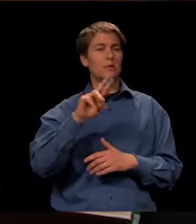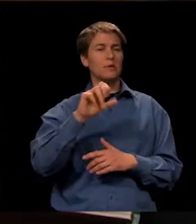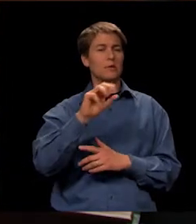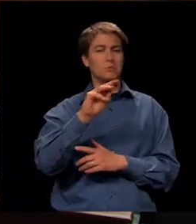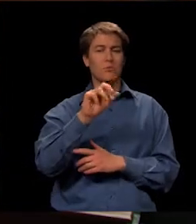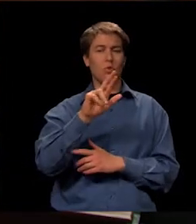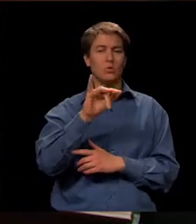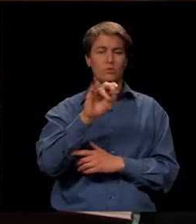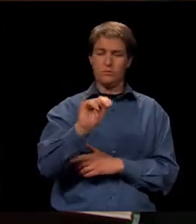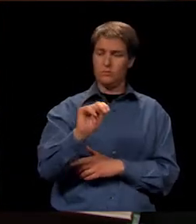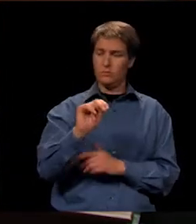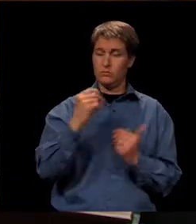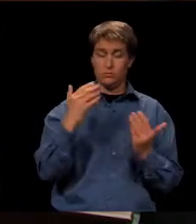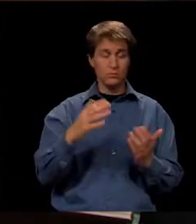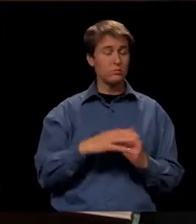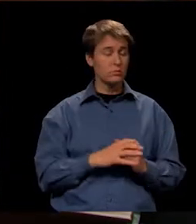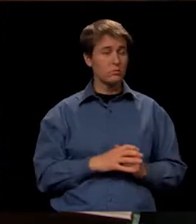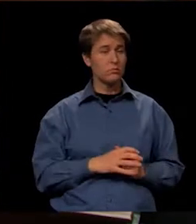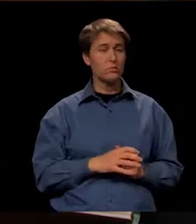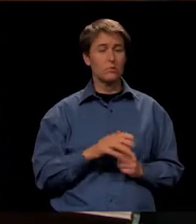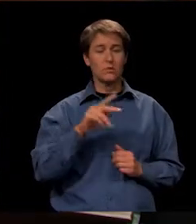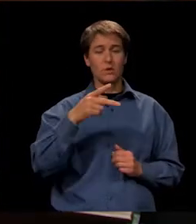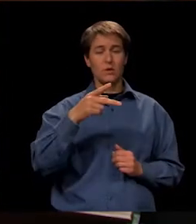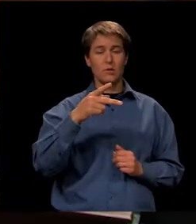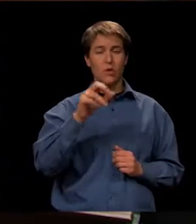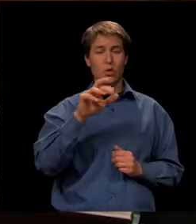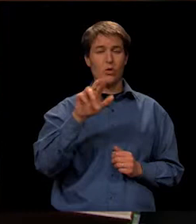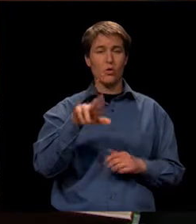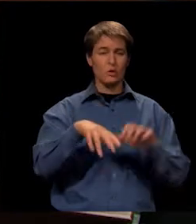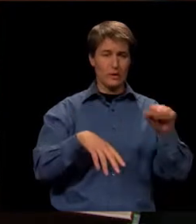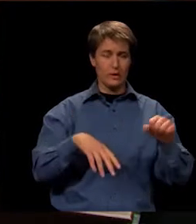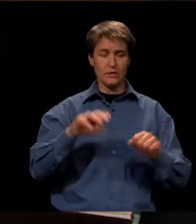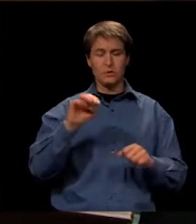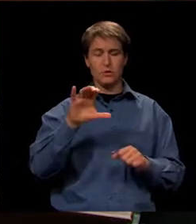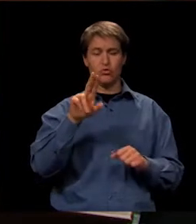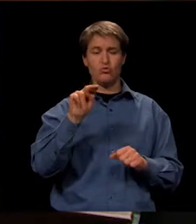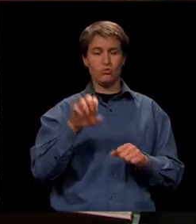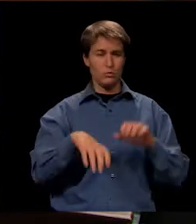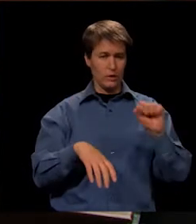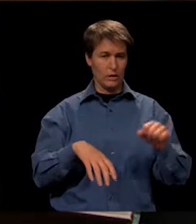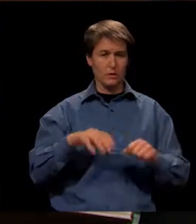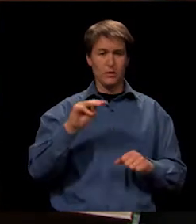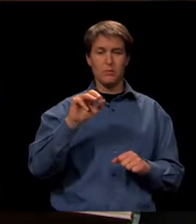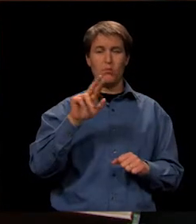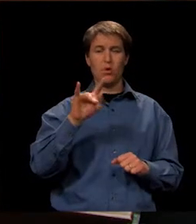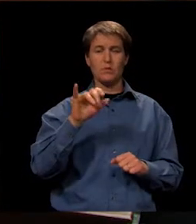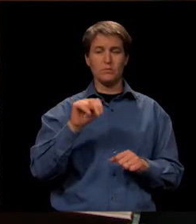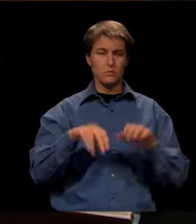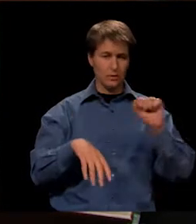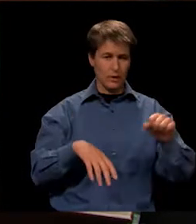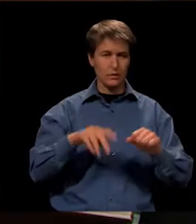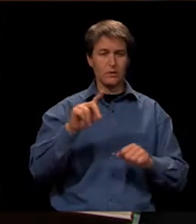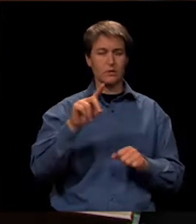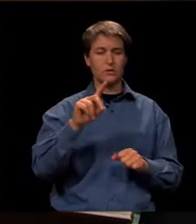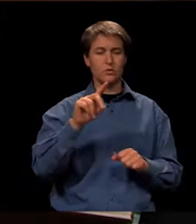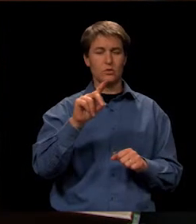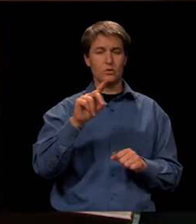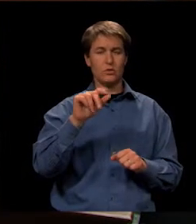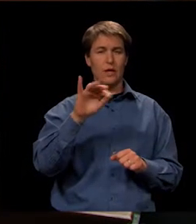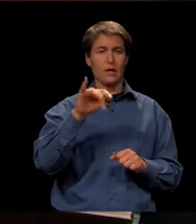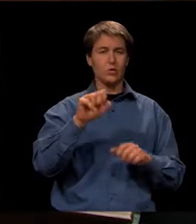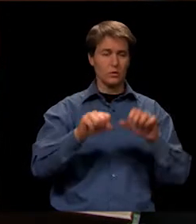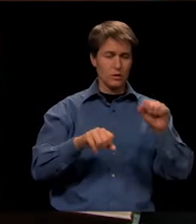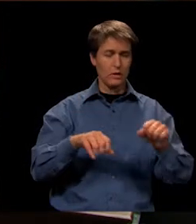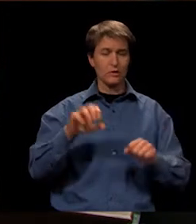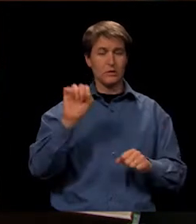Martin. Roll call. Mr. Parker? Yes. Mr. McKeon? Yes. Mrs. Martin? Yes. Yes. Dr. Daniels? Yes. Mr.